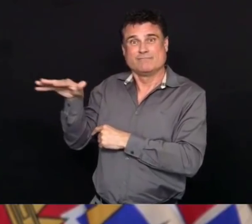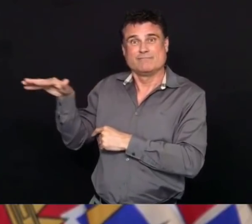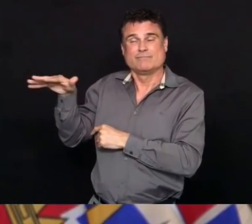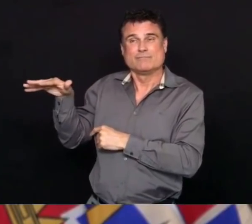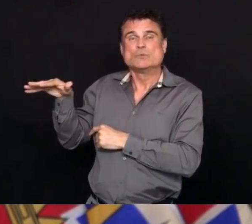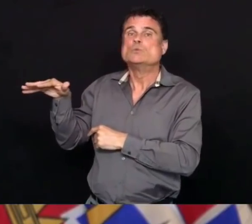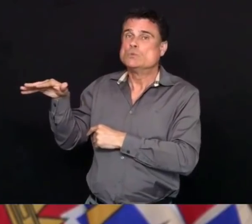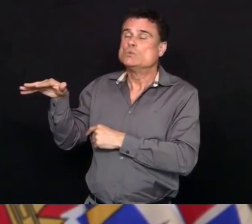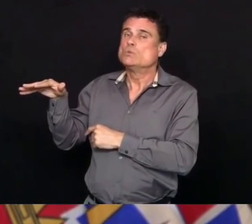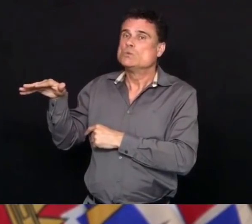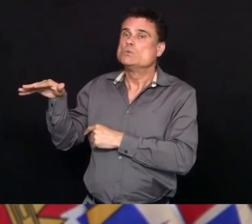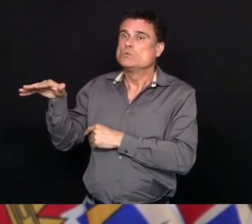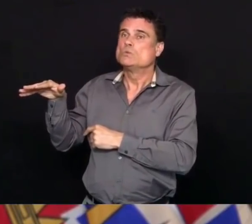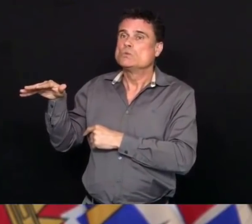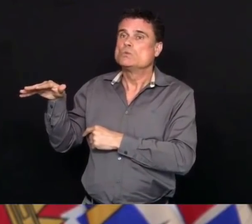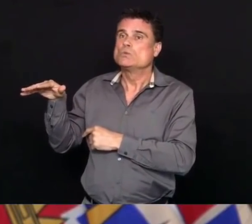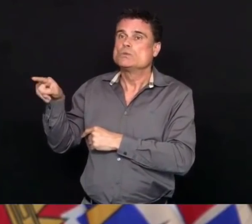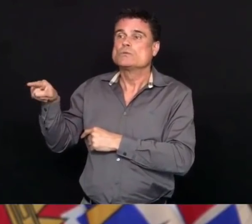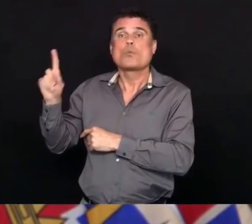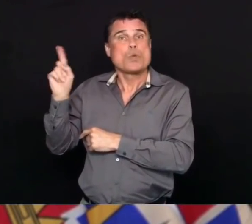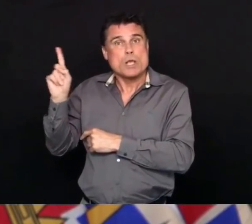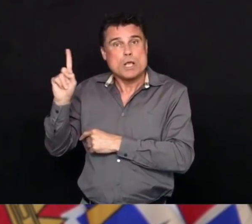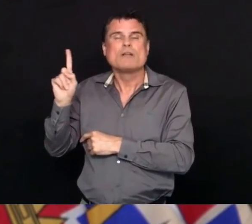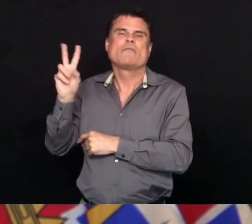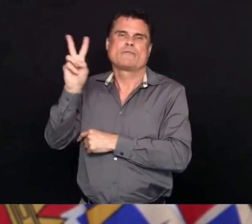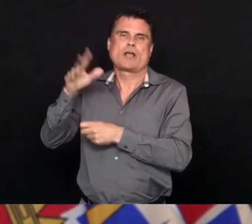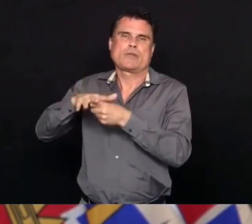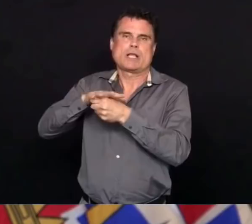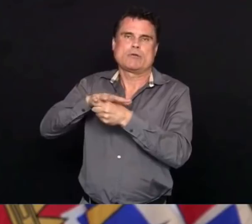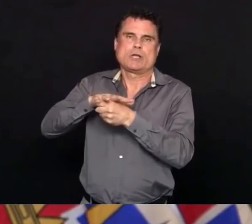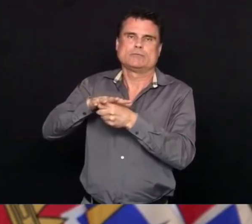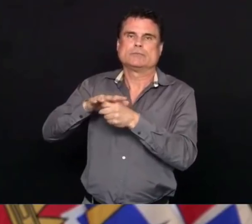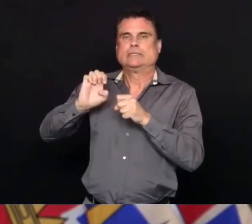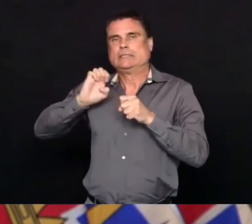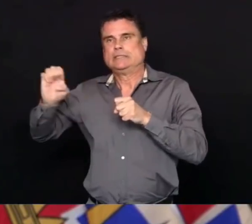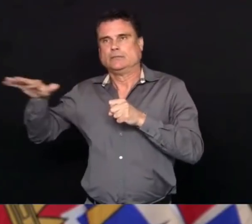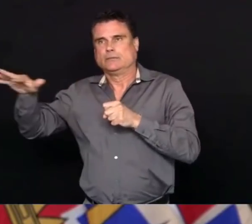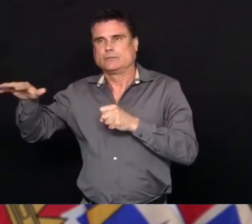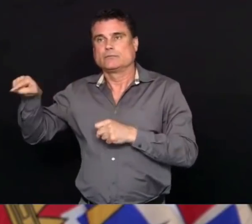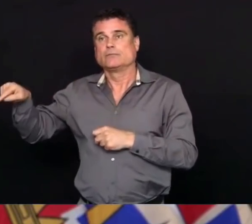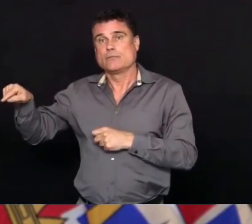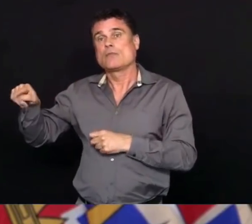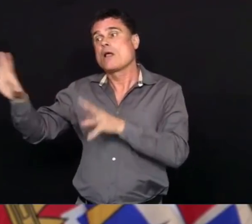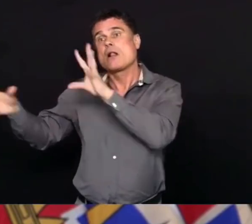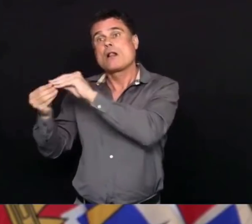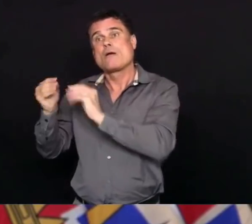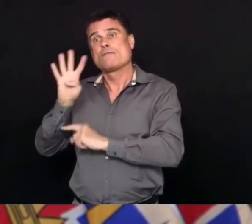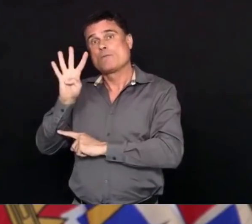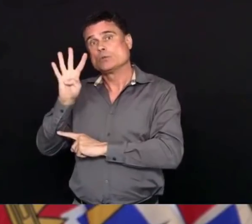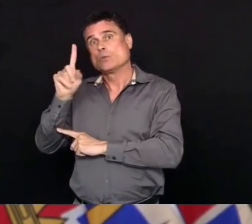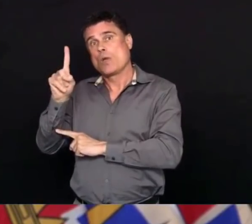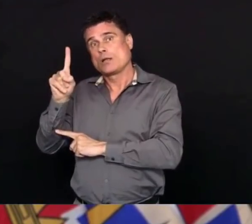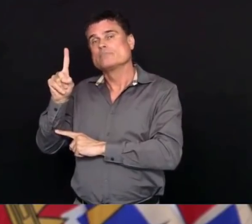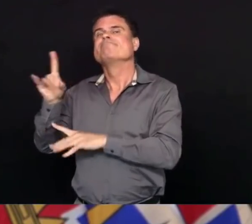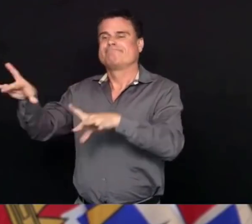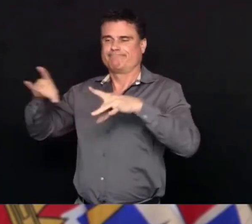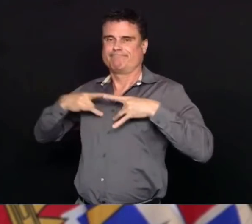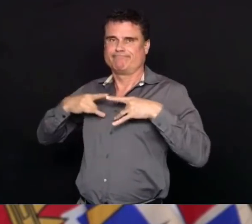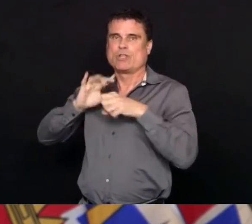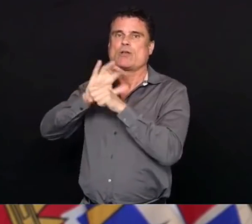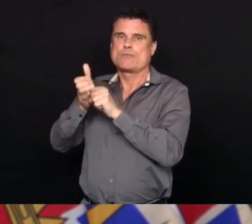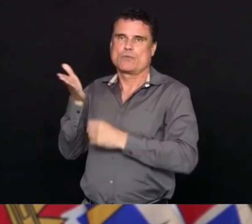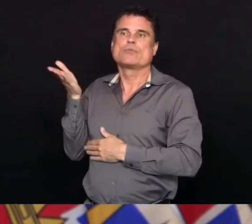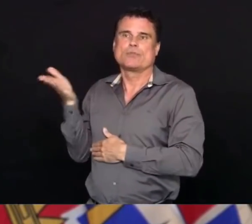There are, as of official reports, there are 41 test positive cases. We know there's ongoing testing and cases